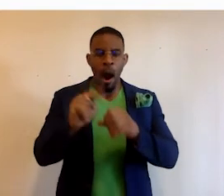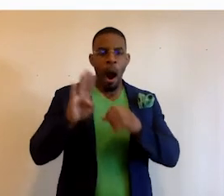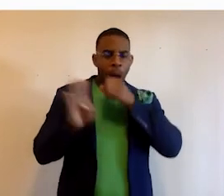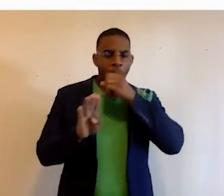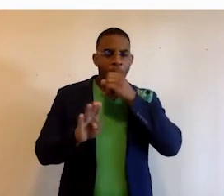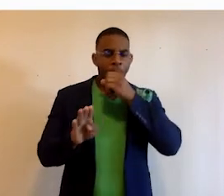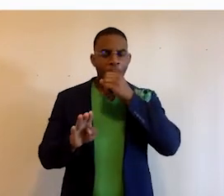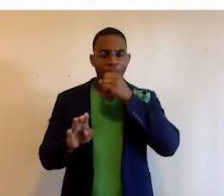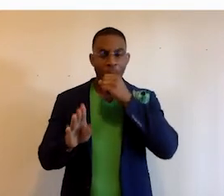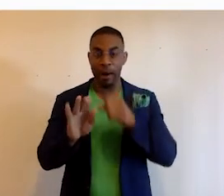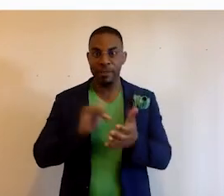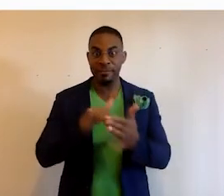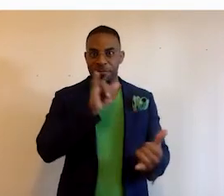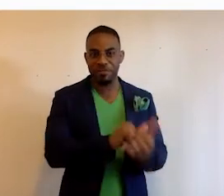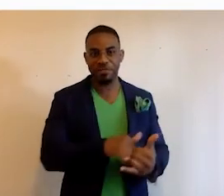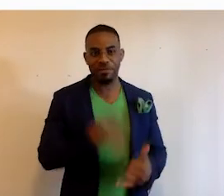businesses and other solutions.